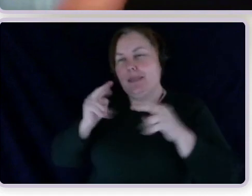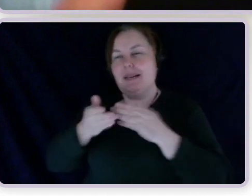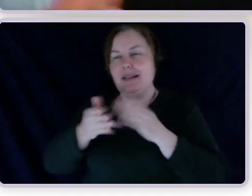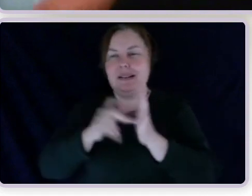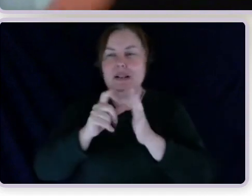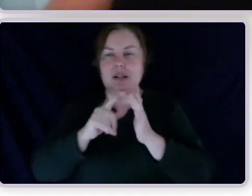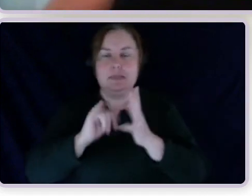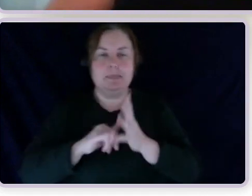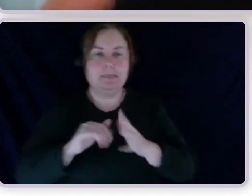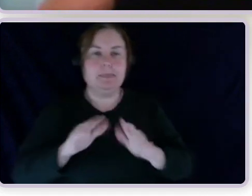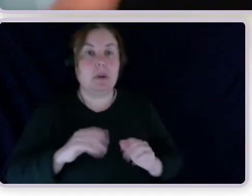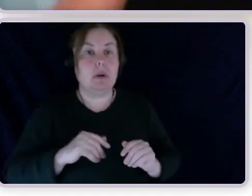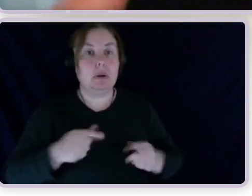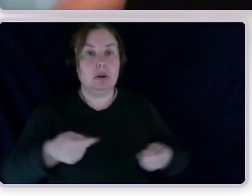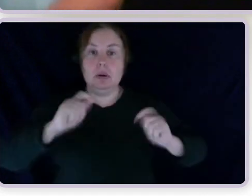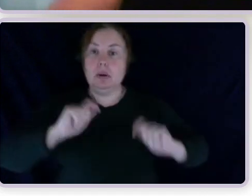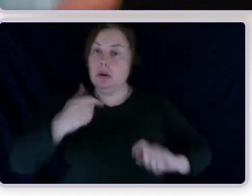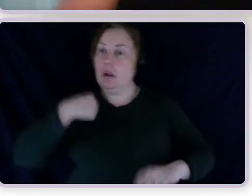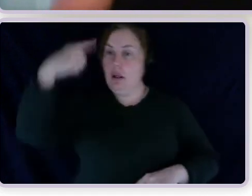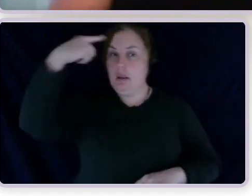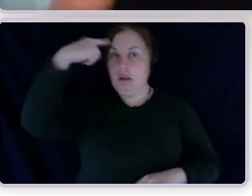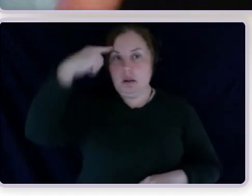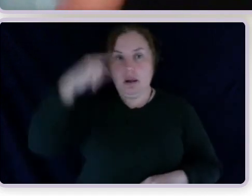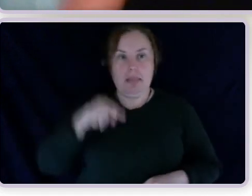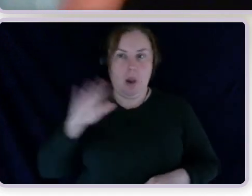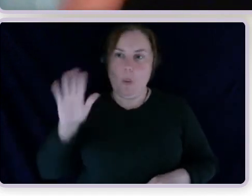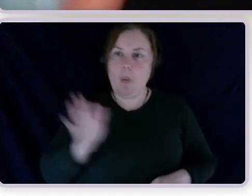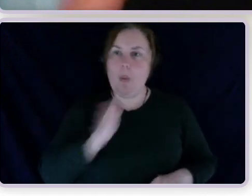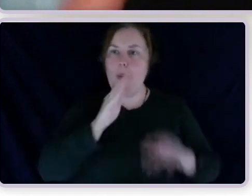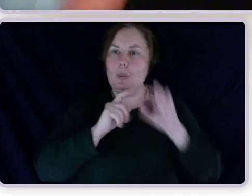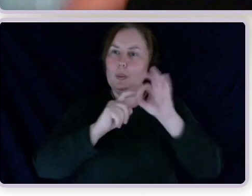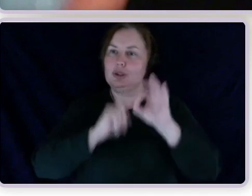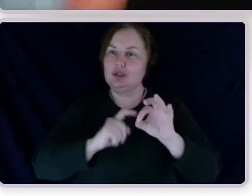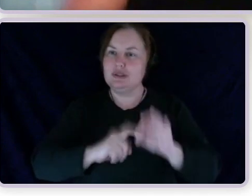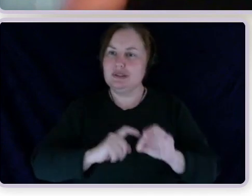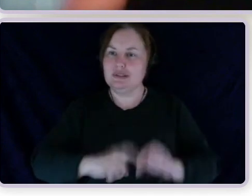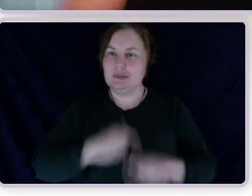And I think that is all the questions that we have today.